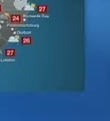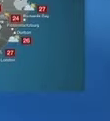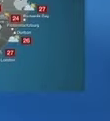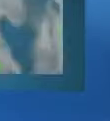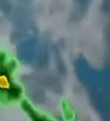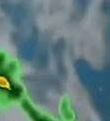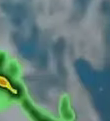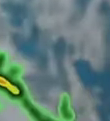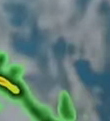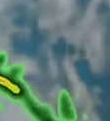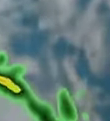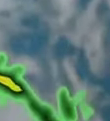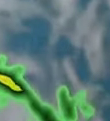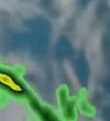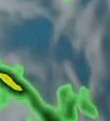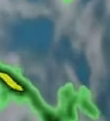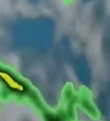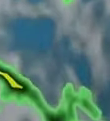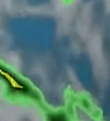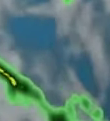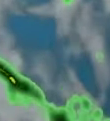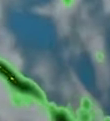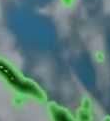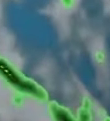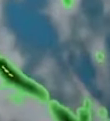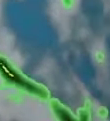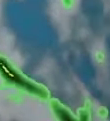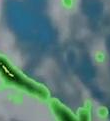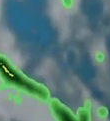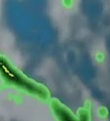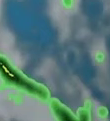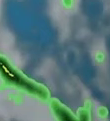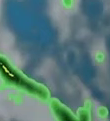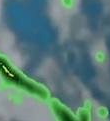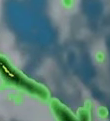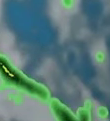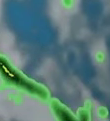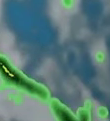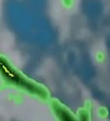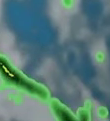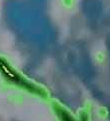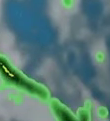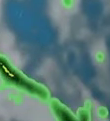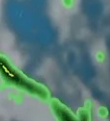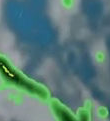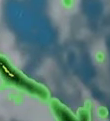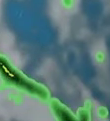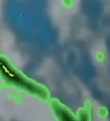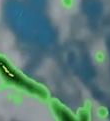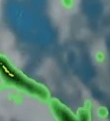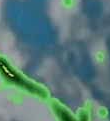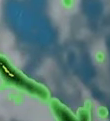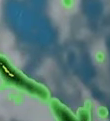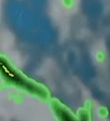everyone Well we have stormy weather That is going on Across the eastern half of the county As well as rain showers Over parts of the eastern Cape